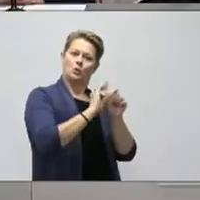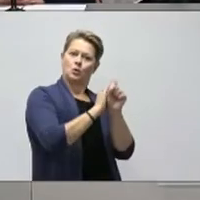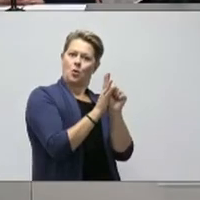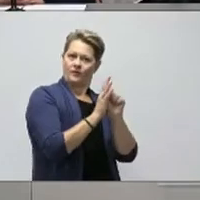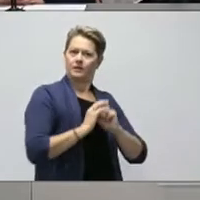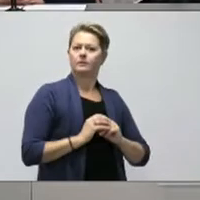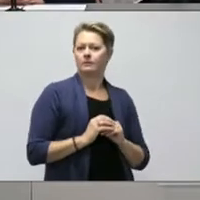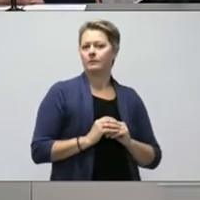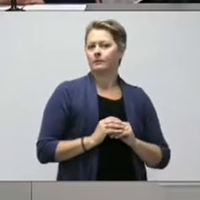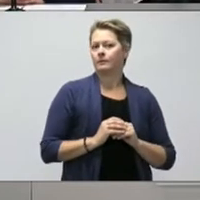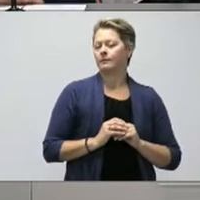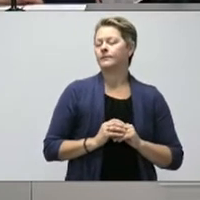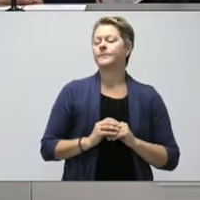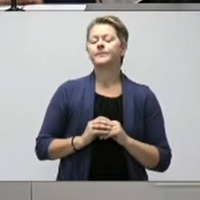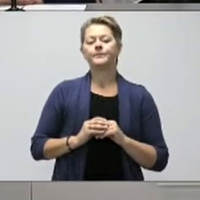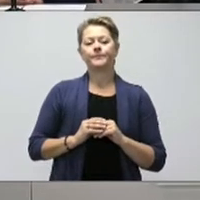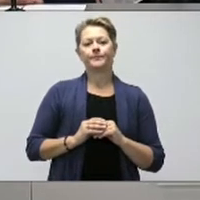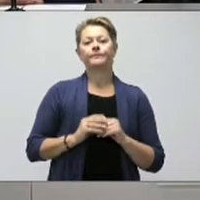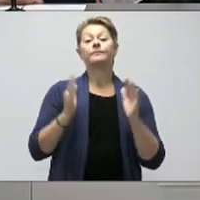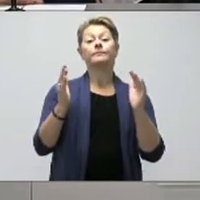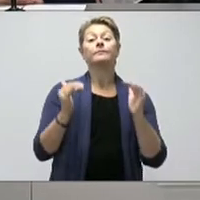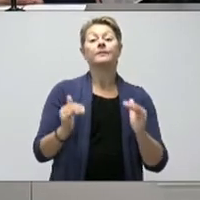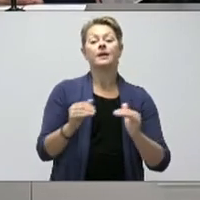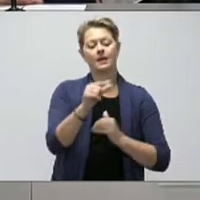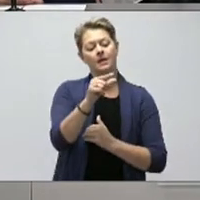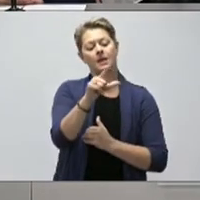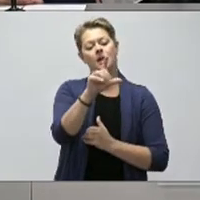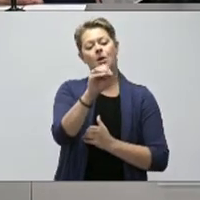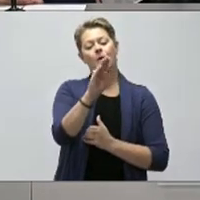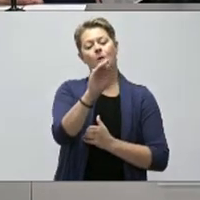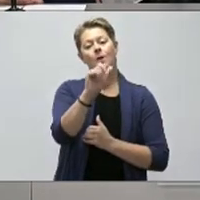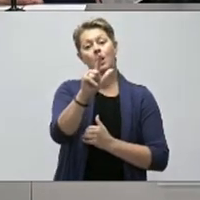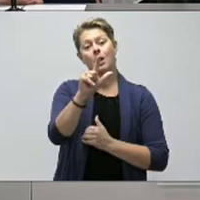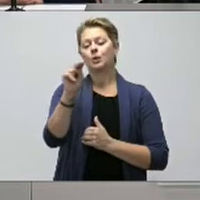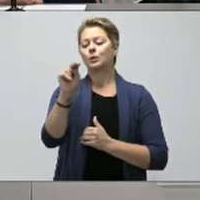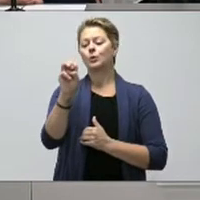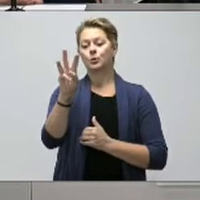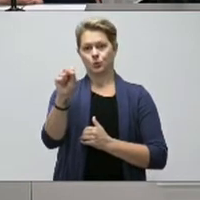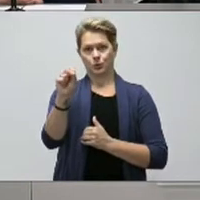Our next questions are from Jasmine Susano of Global News. Please go ahead.